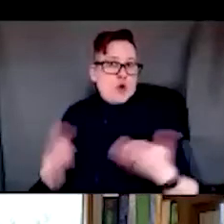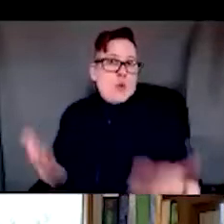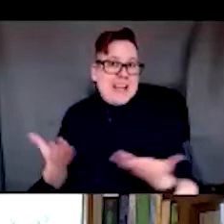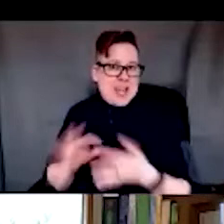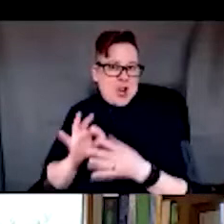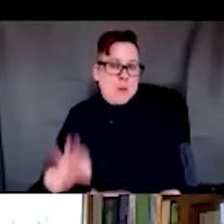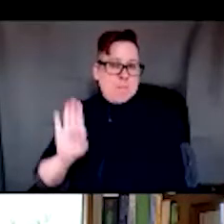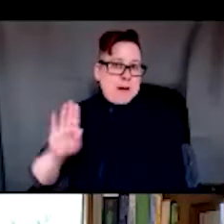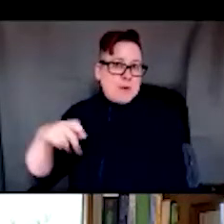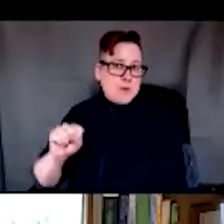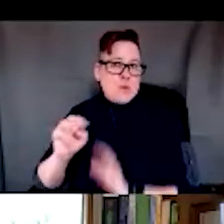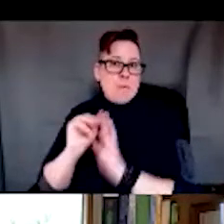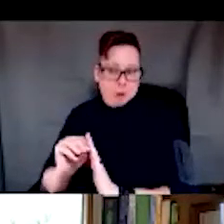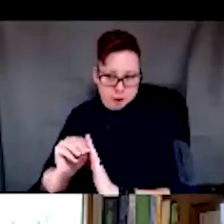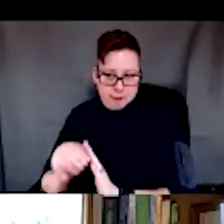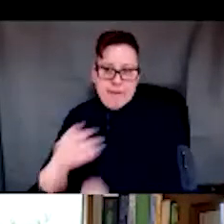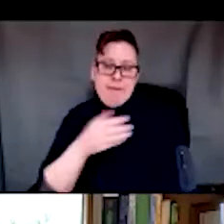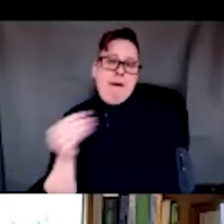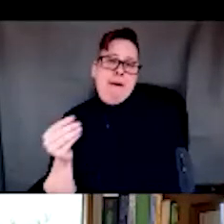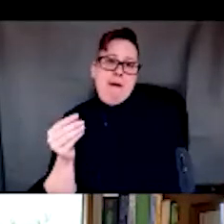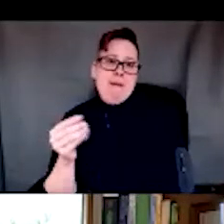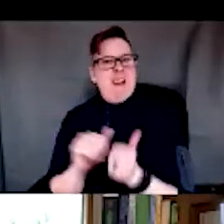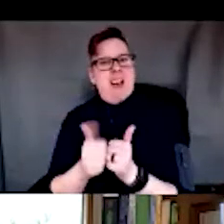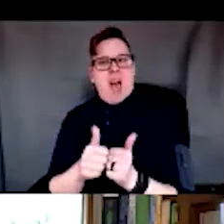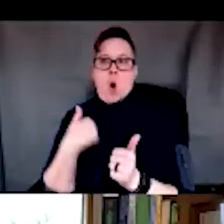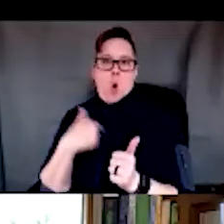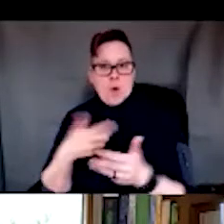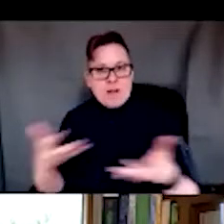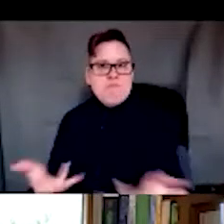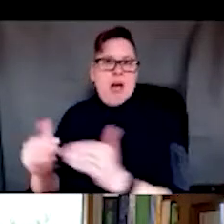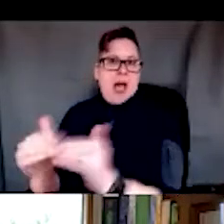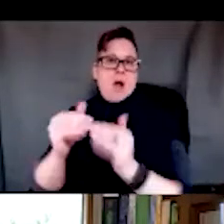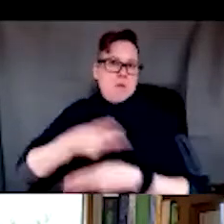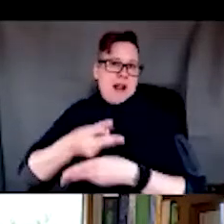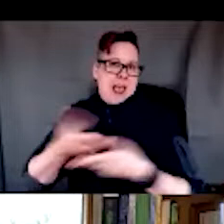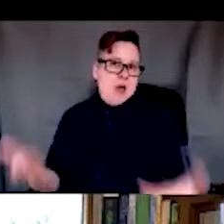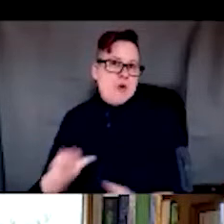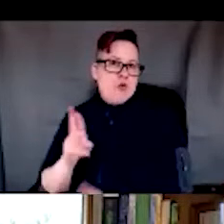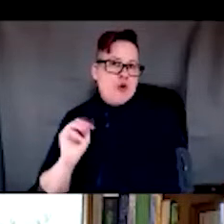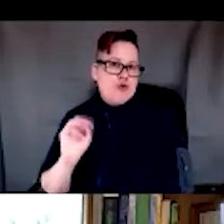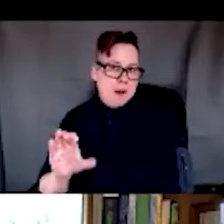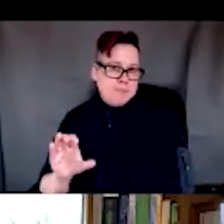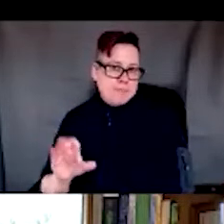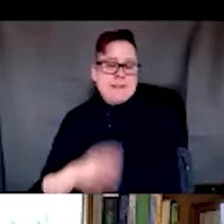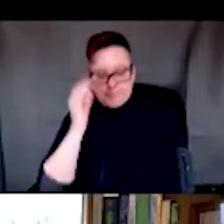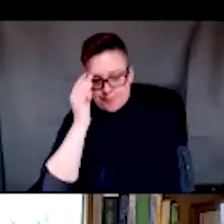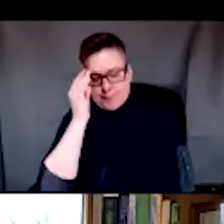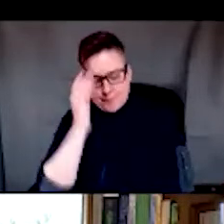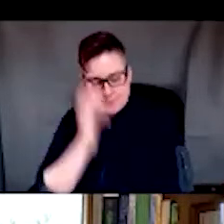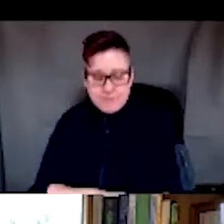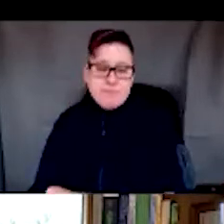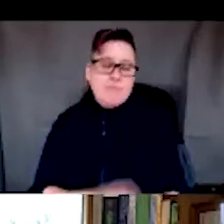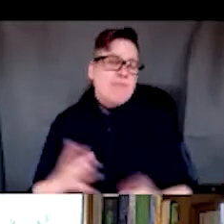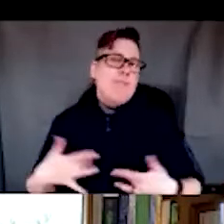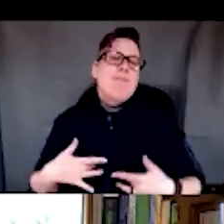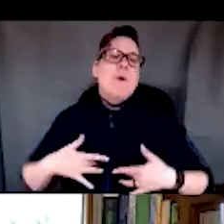to the biopsychosocial model and how we promote equitable care at URMC and abroad. I'm